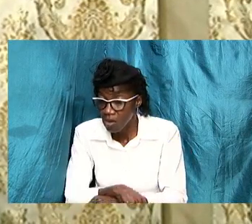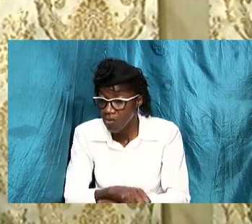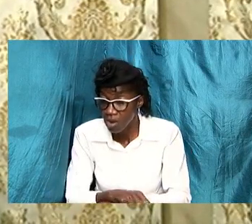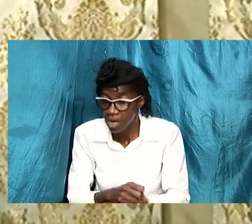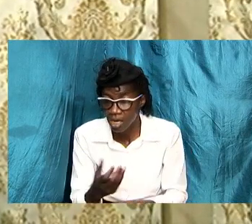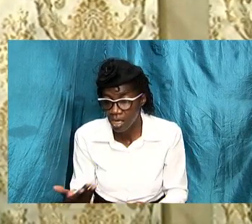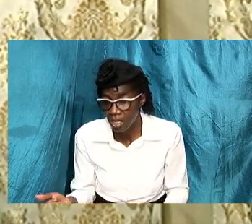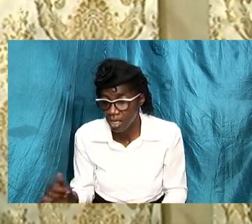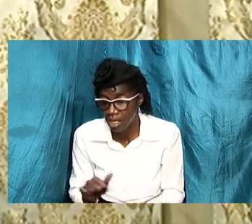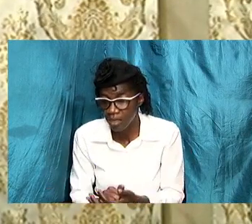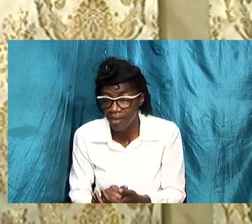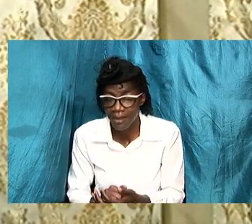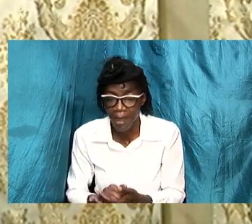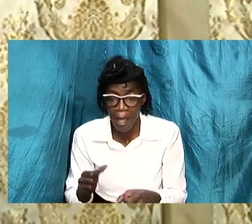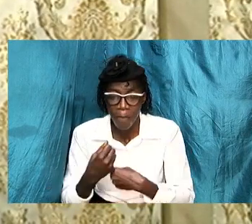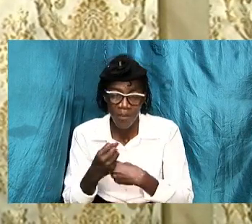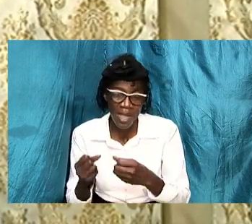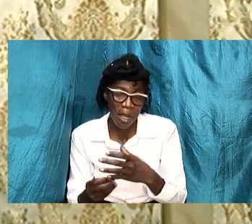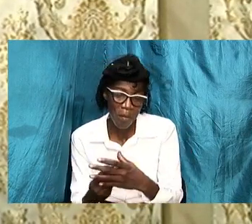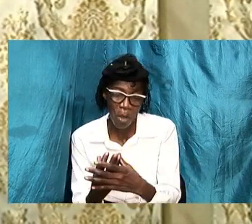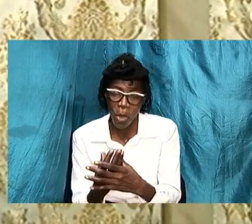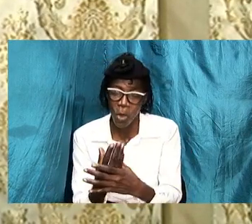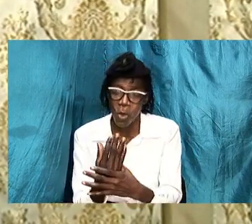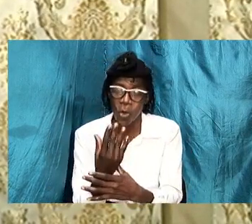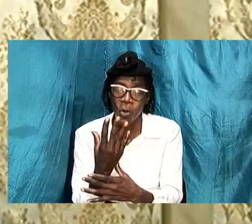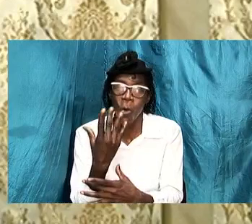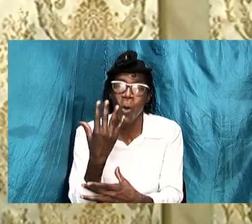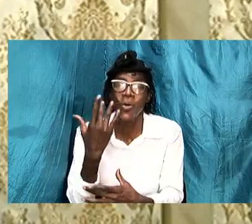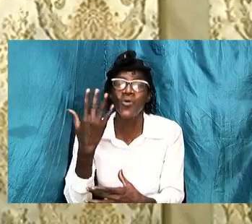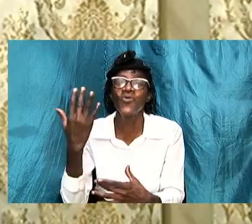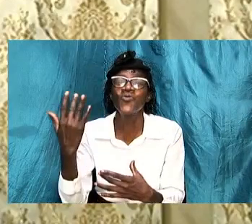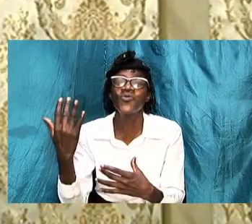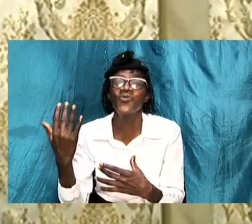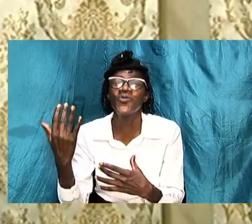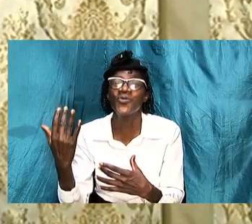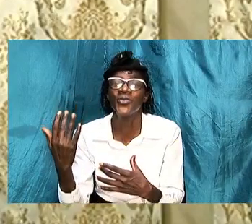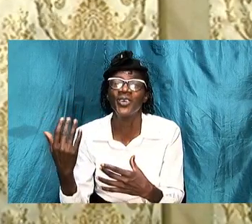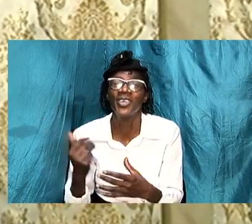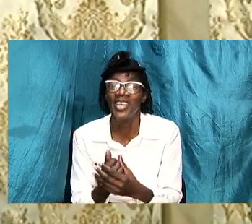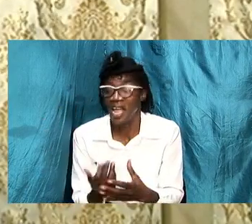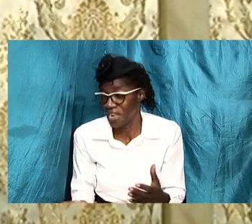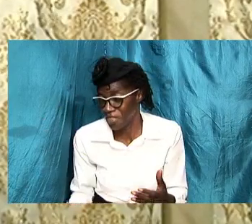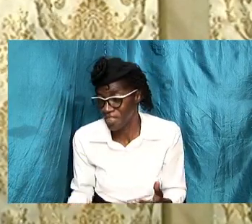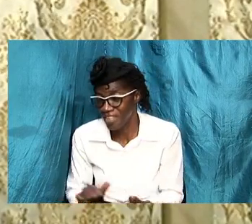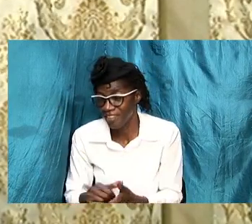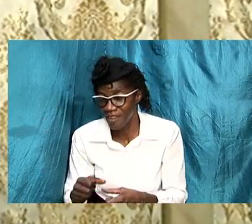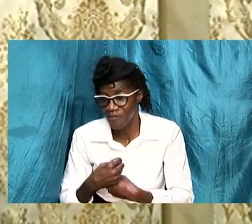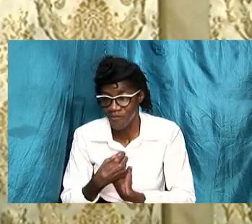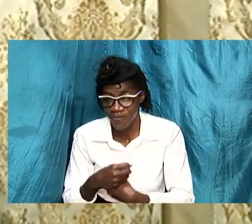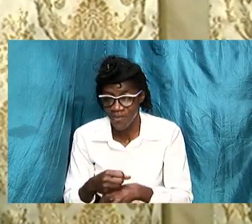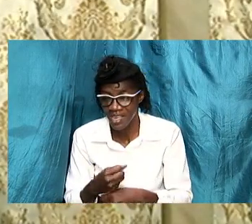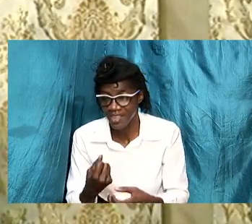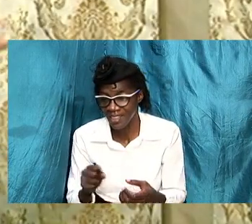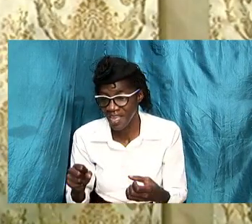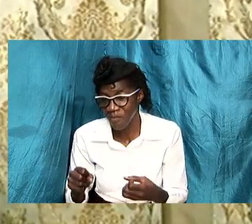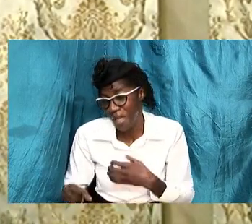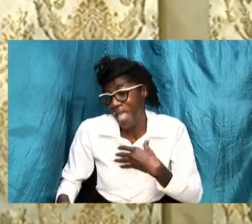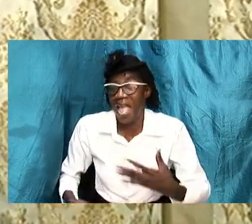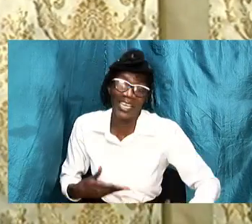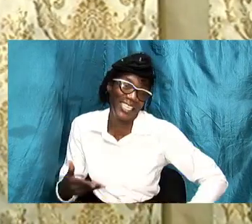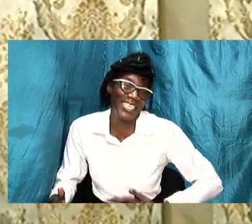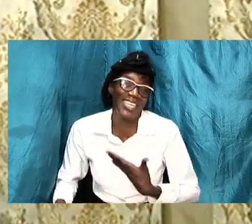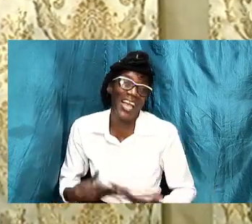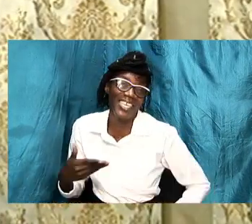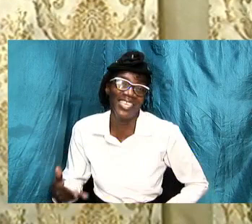make them bloom the things that makes them flourish the things that make them excited